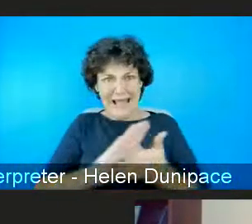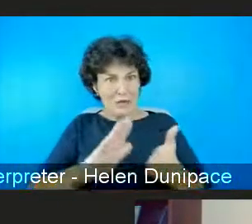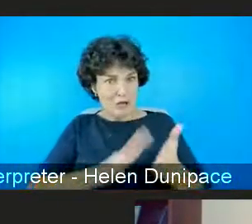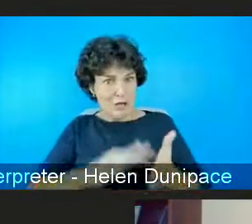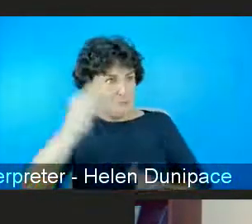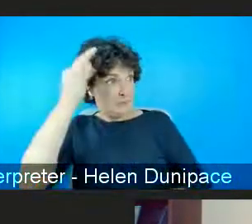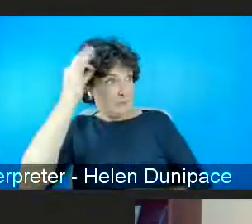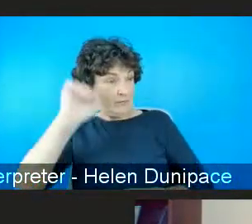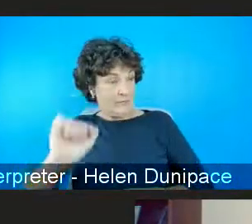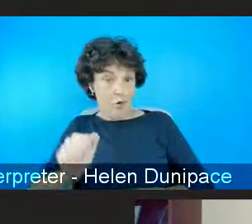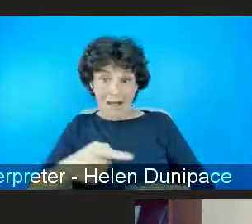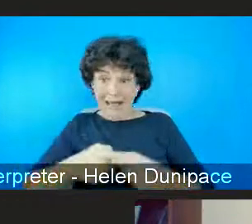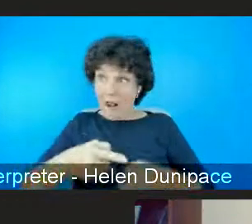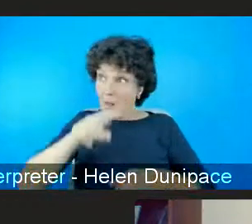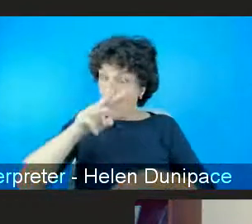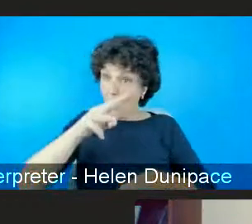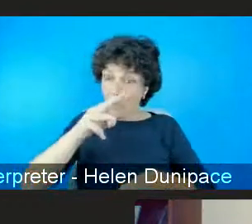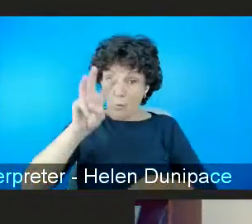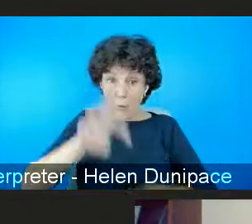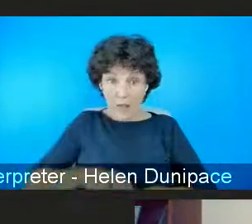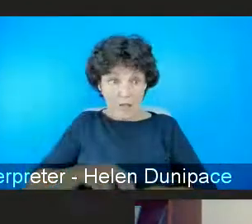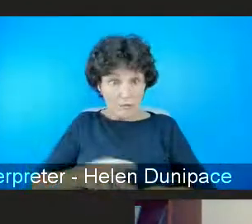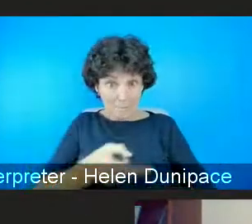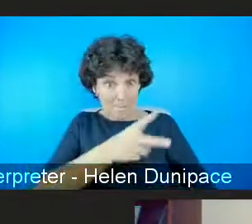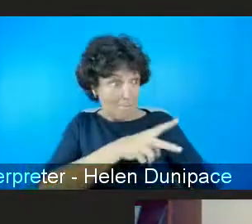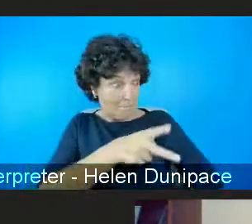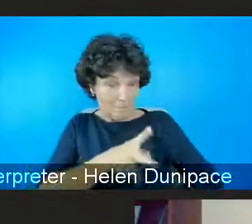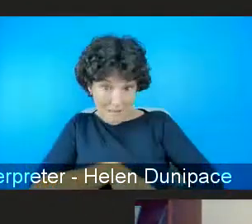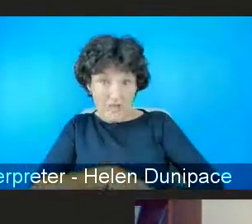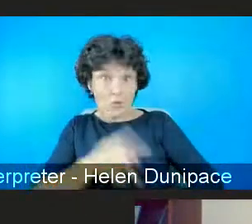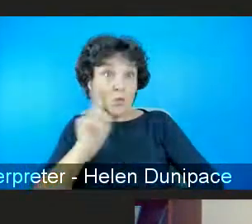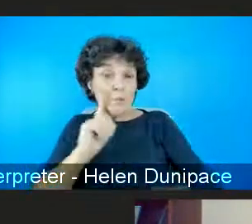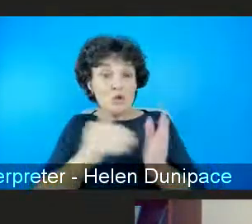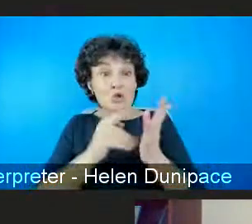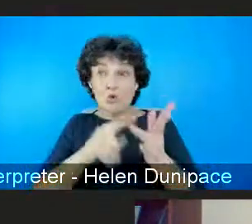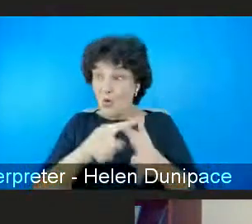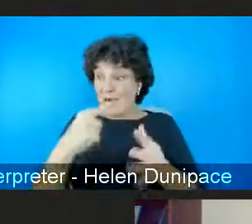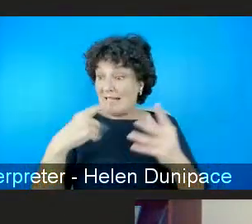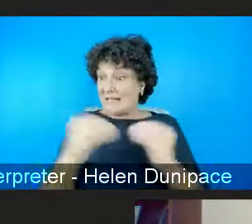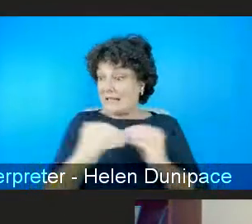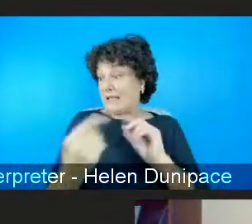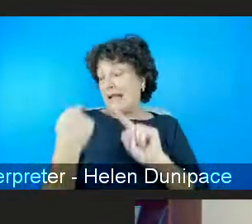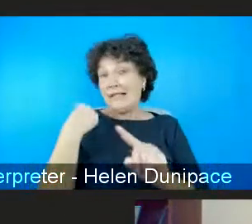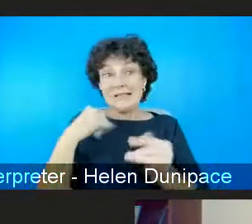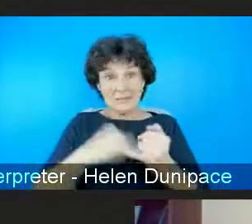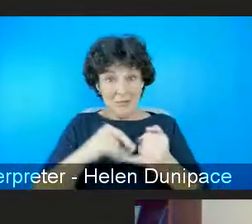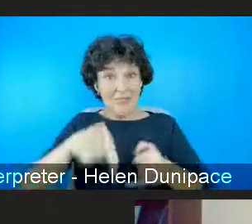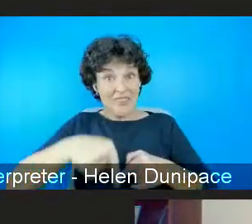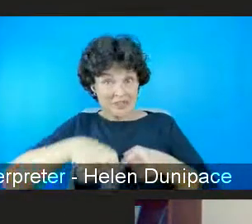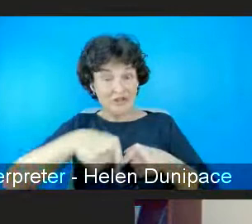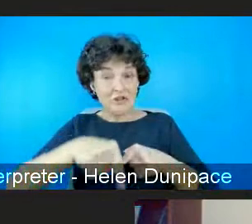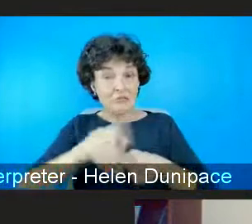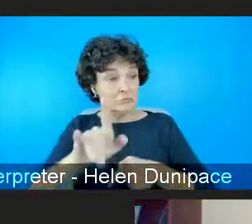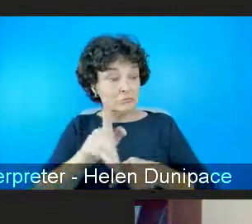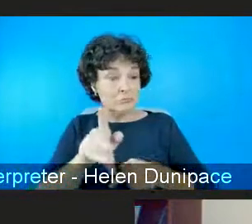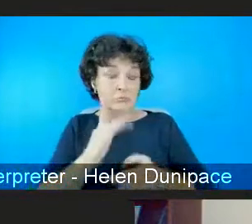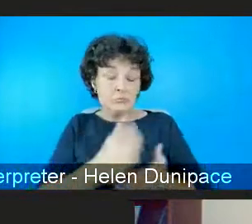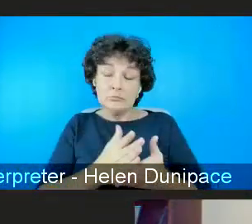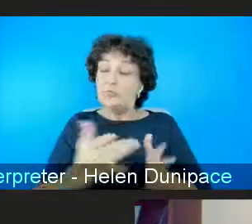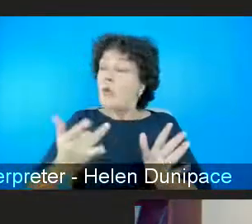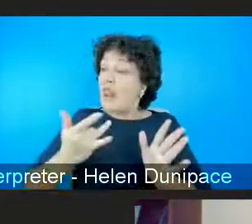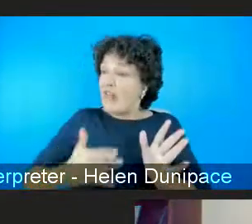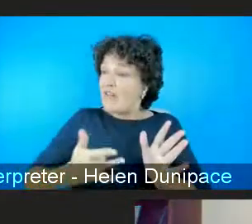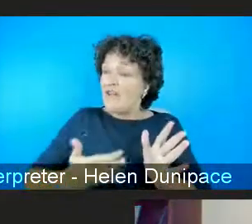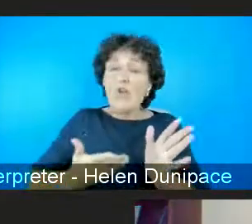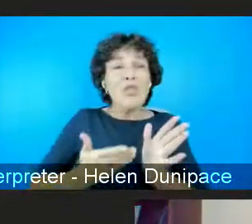Constabulary for England and Wales, Zoe Billingham, who said in September this year, we're all we're living during a